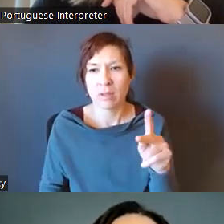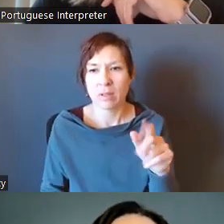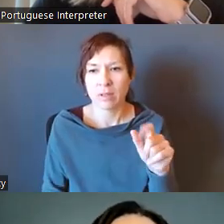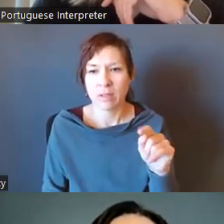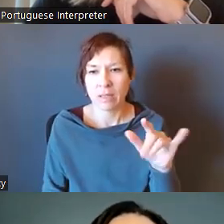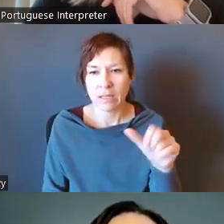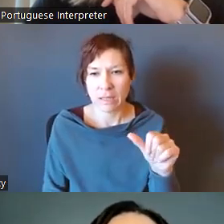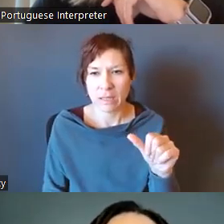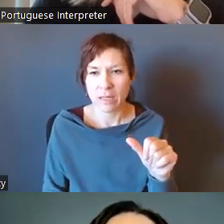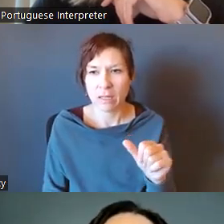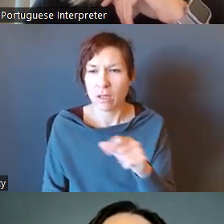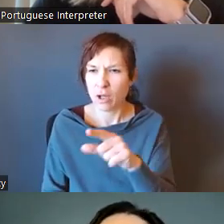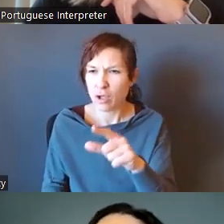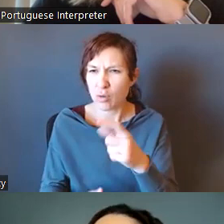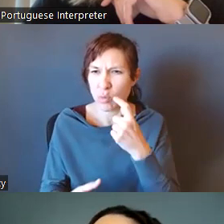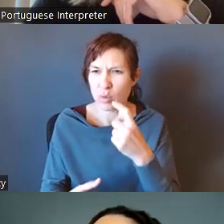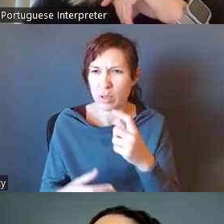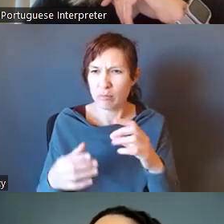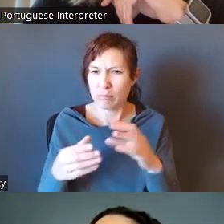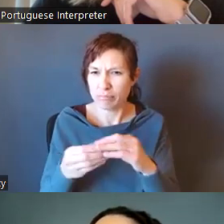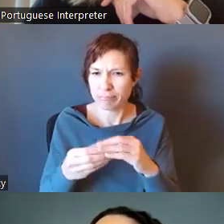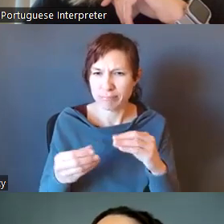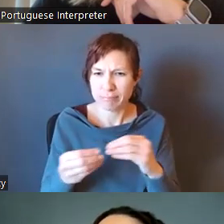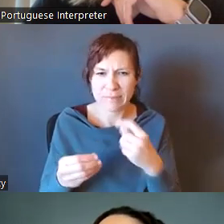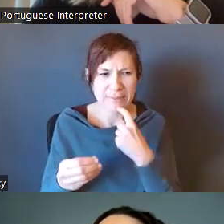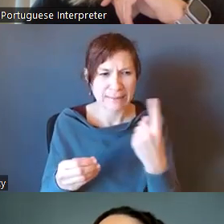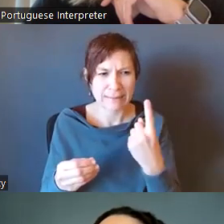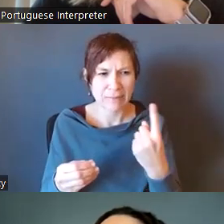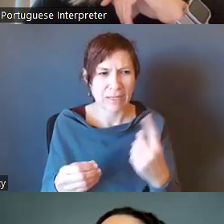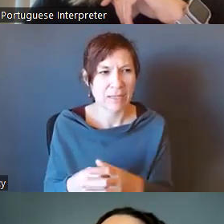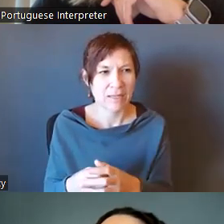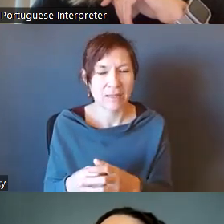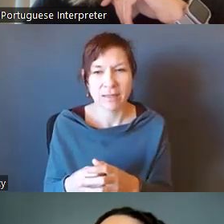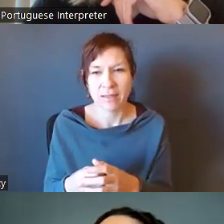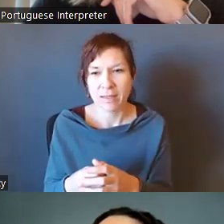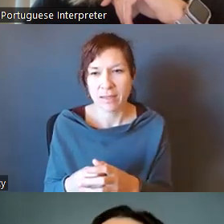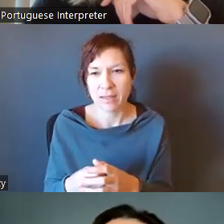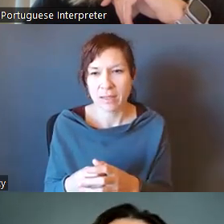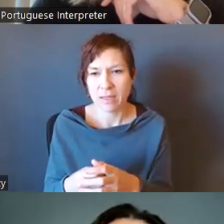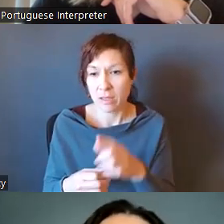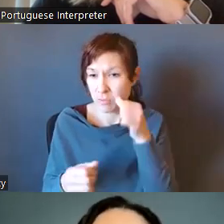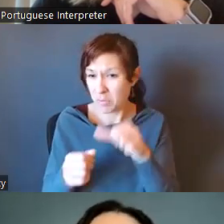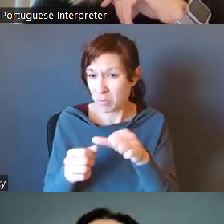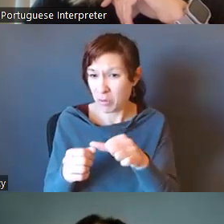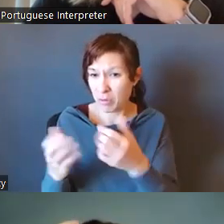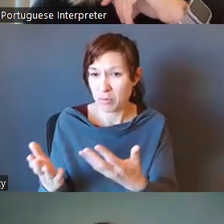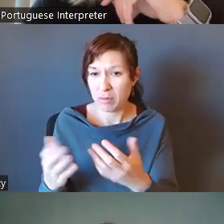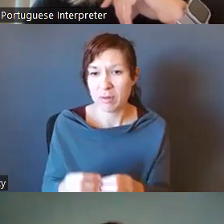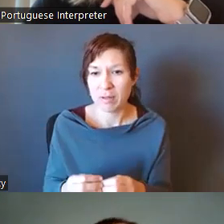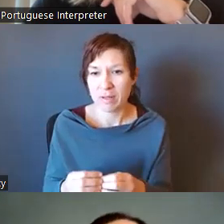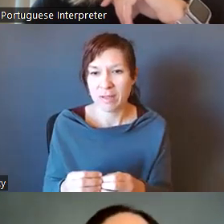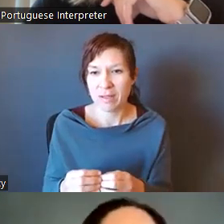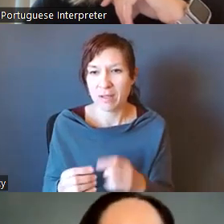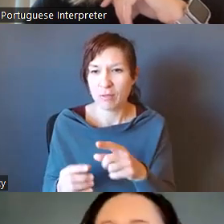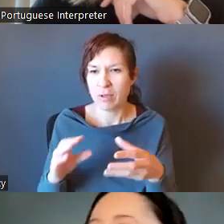Talila, you were in the middle of a point. So I don't know if you remember what it was, but if so, you were commenting